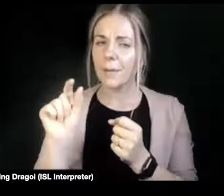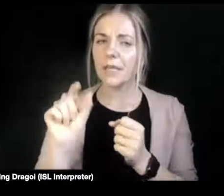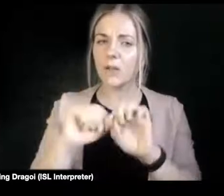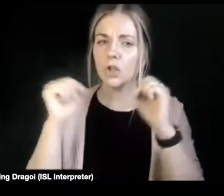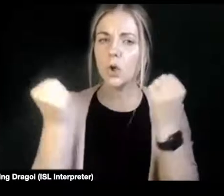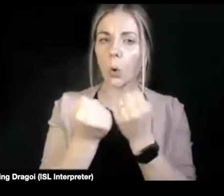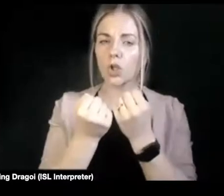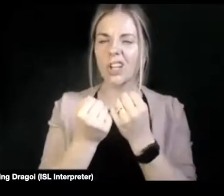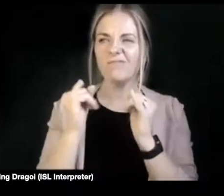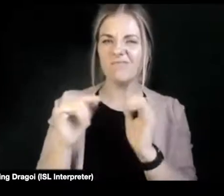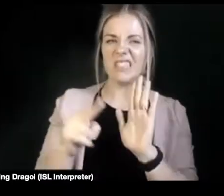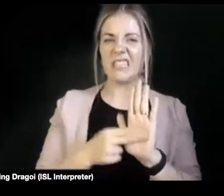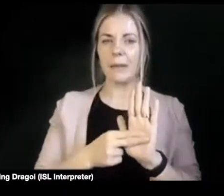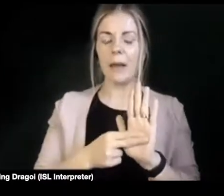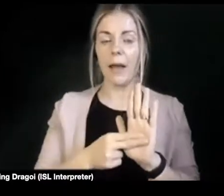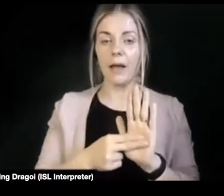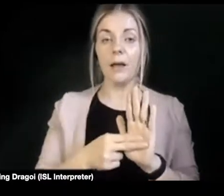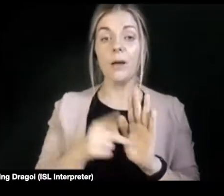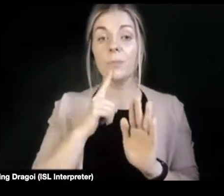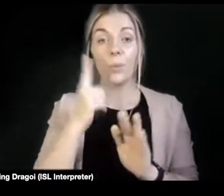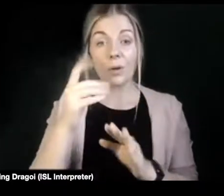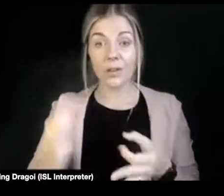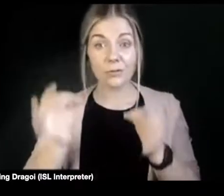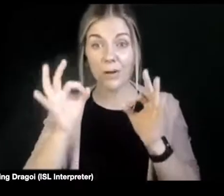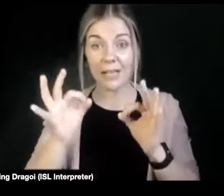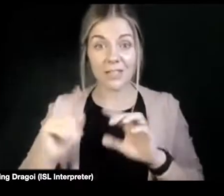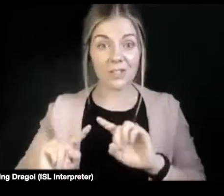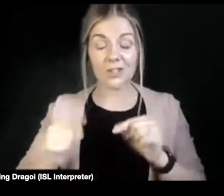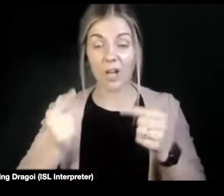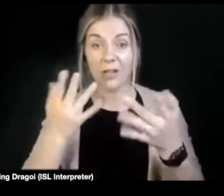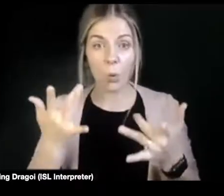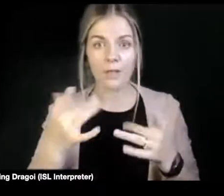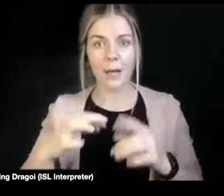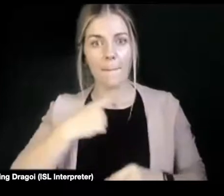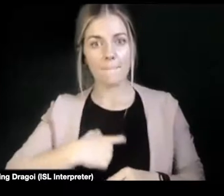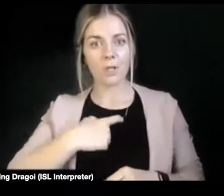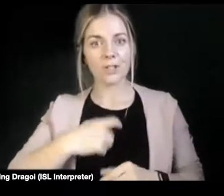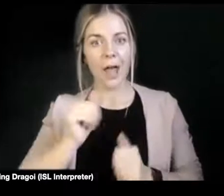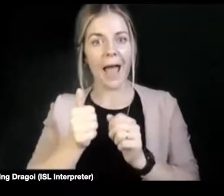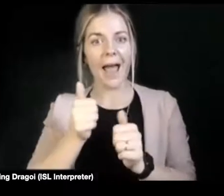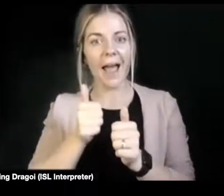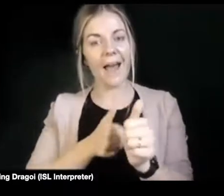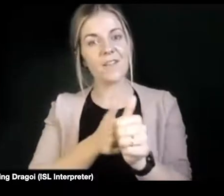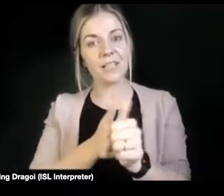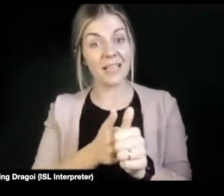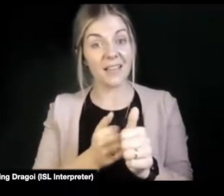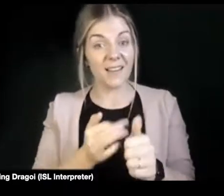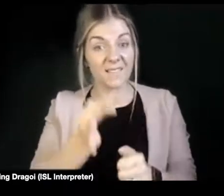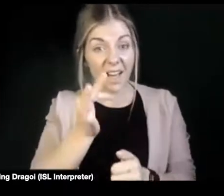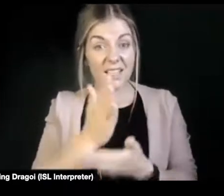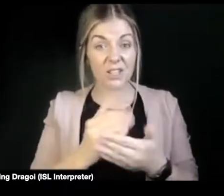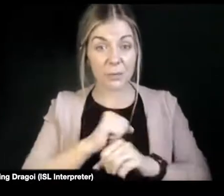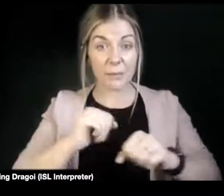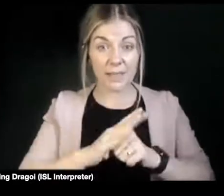one of the greater challenges is in personal advocacy. Finding that space to express one's sexuality is tough for many people.